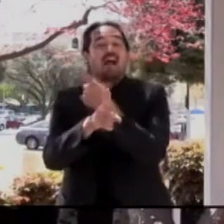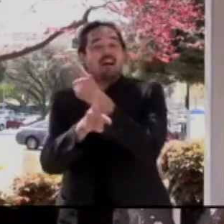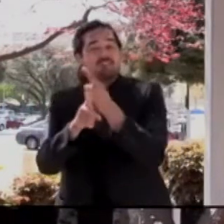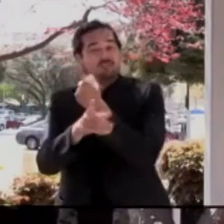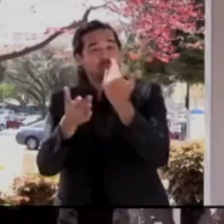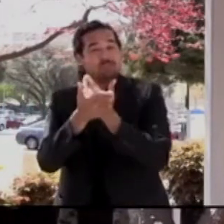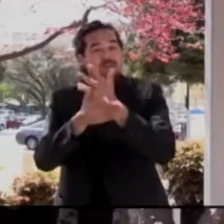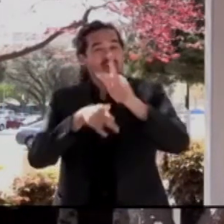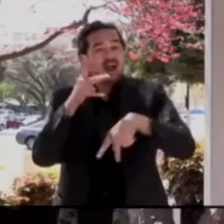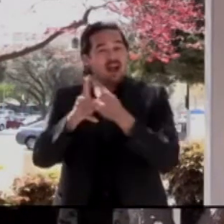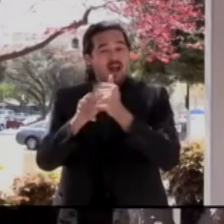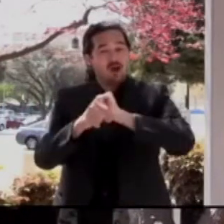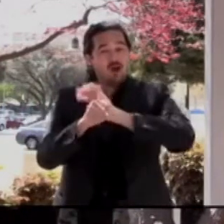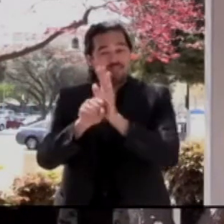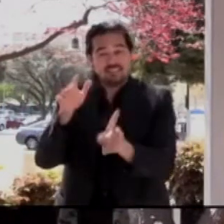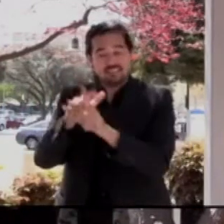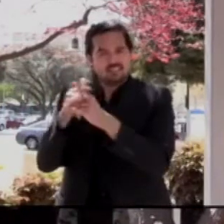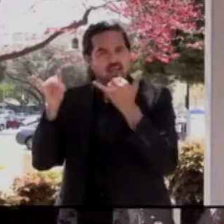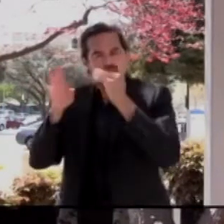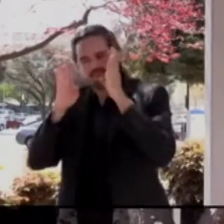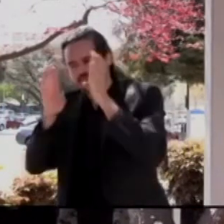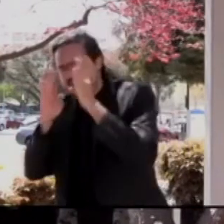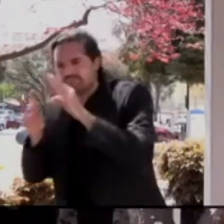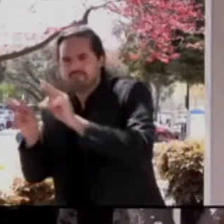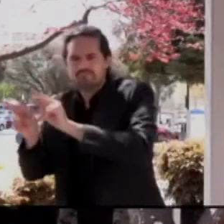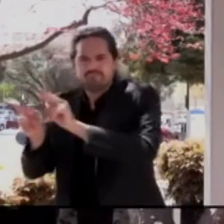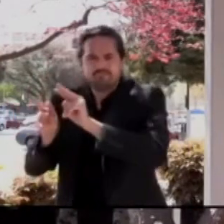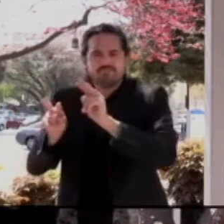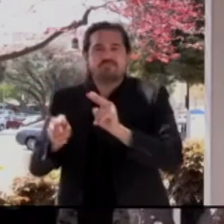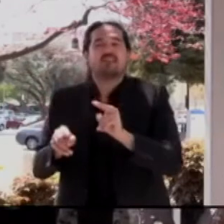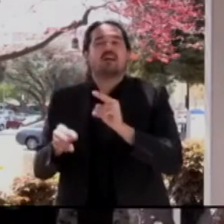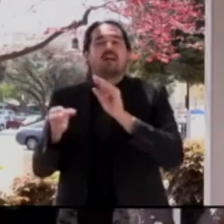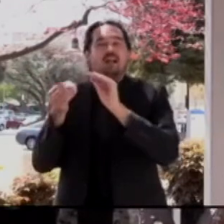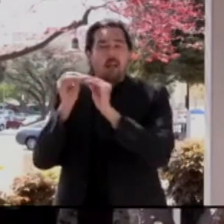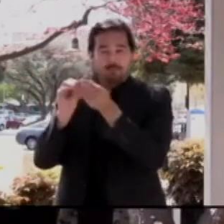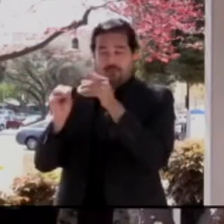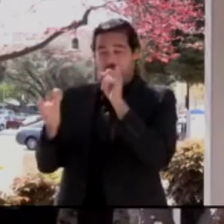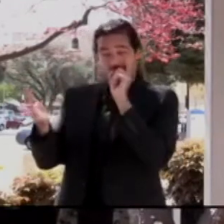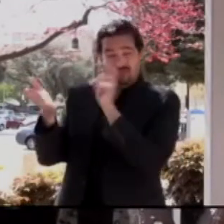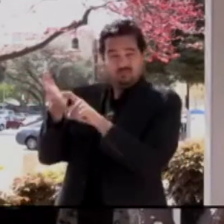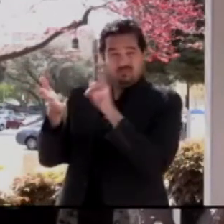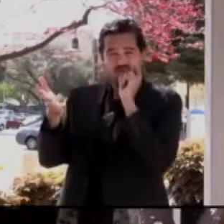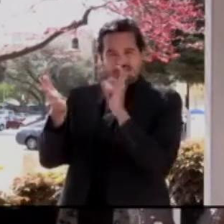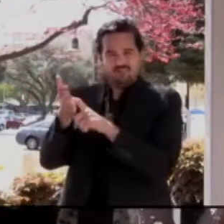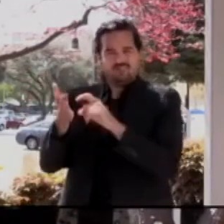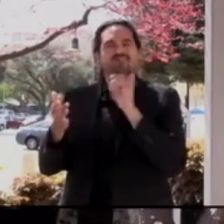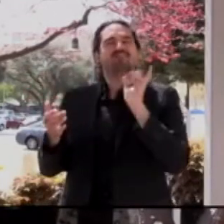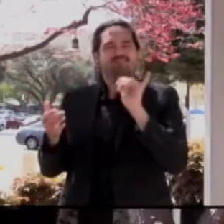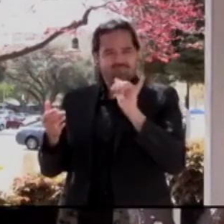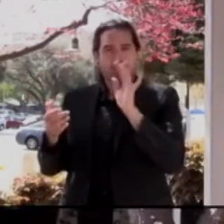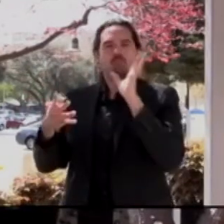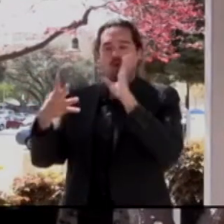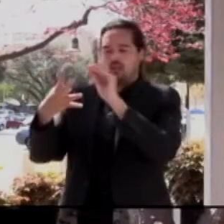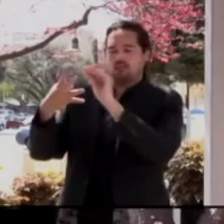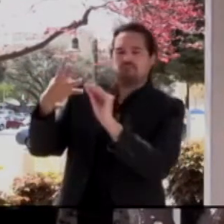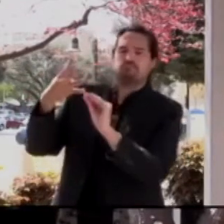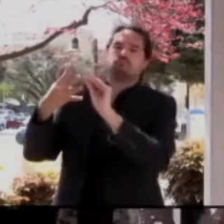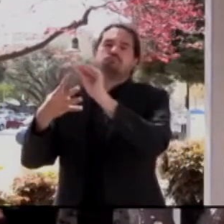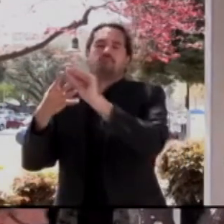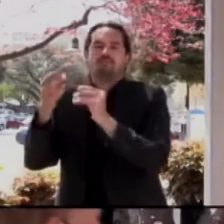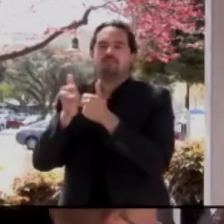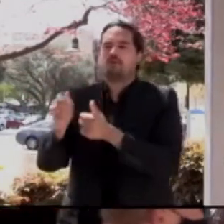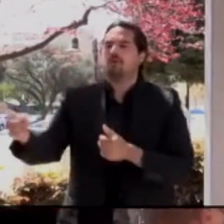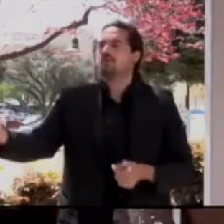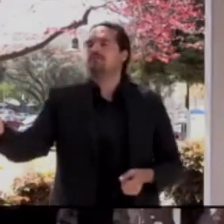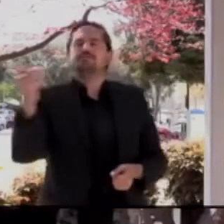we can begin looking at any type of movement out to a less restrictive tier. NBC? Dr. Tom, I'm hearing